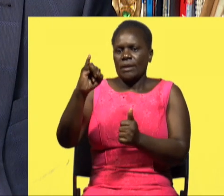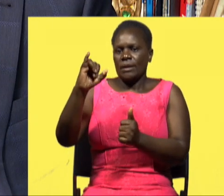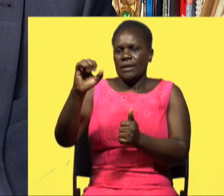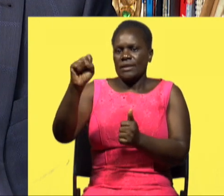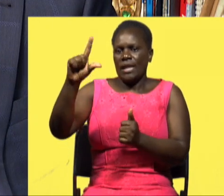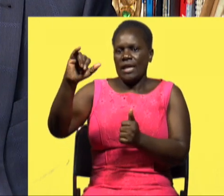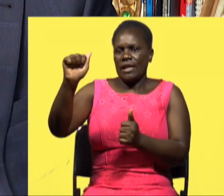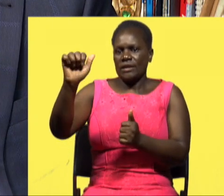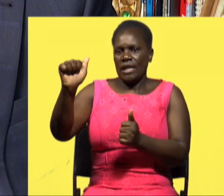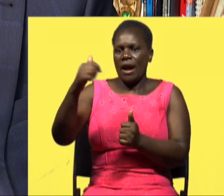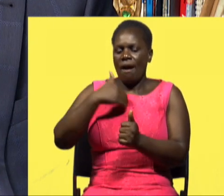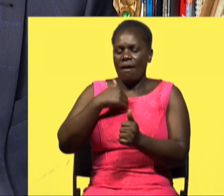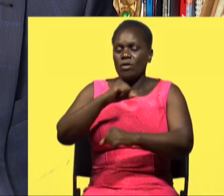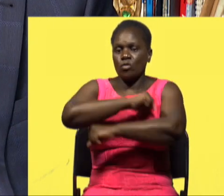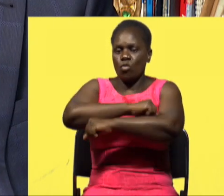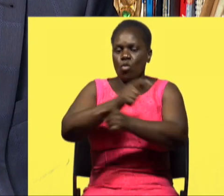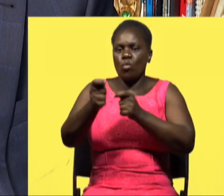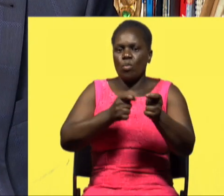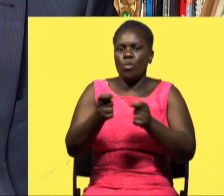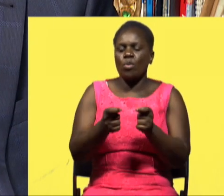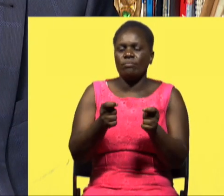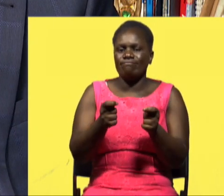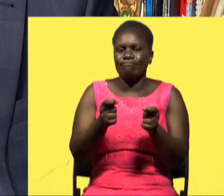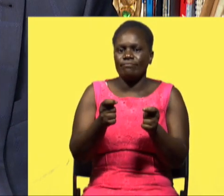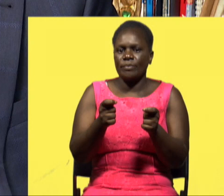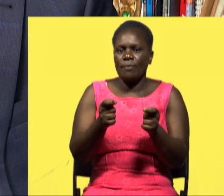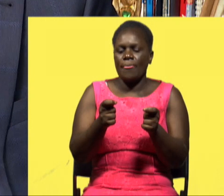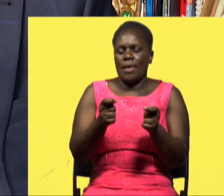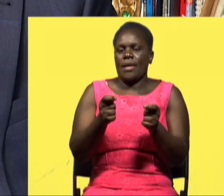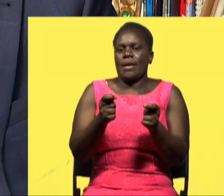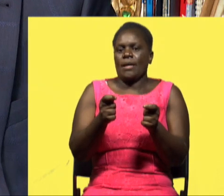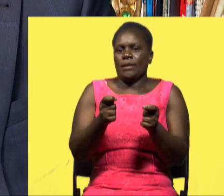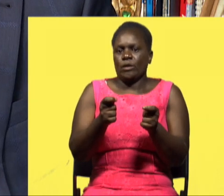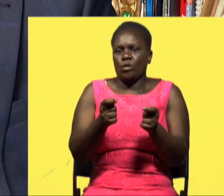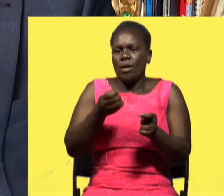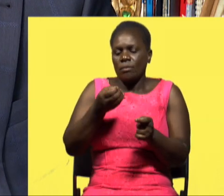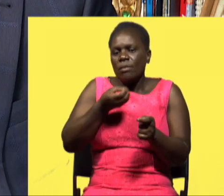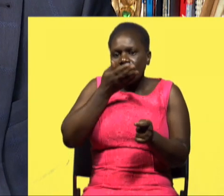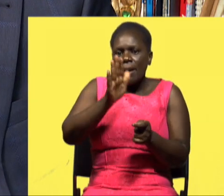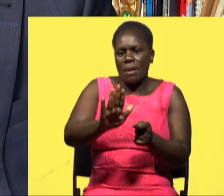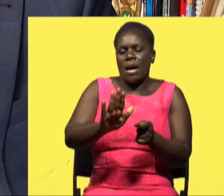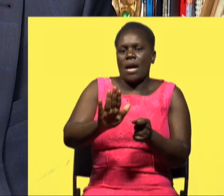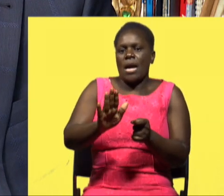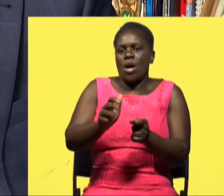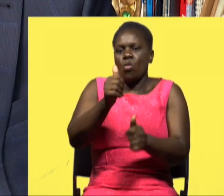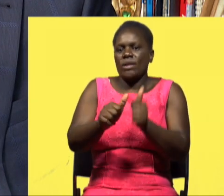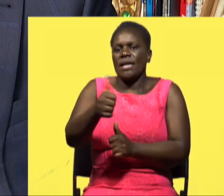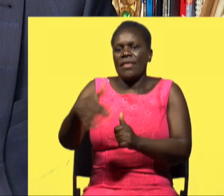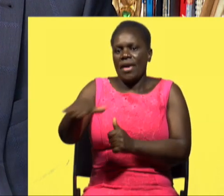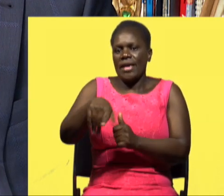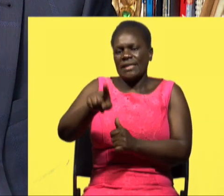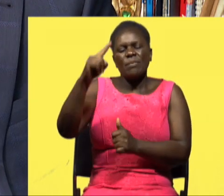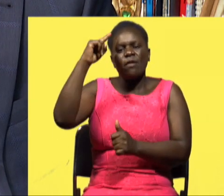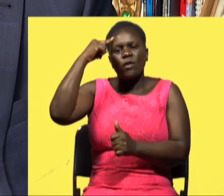organization kenya which runs this uh the school a rare gem talent school to just give us some feedback in terms of which